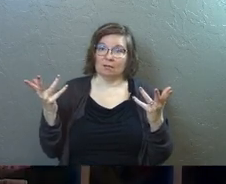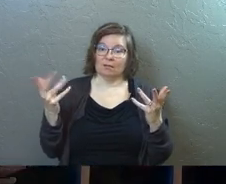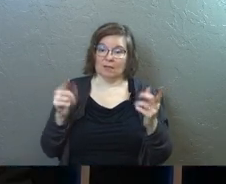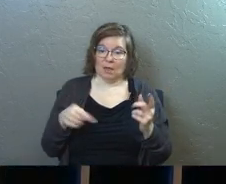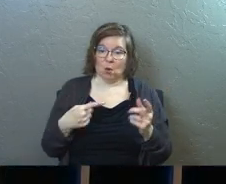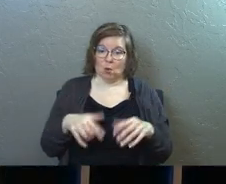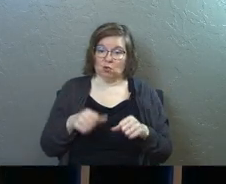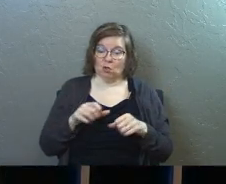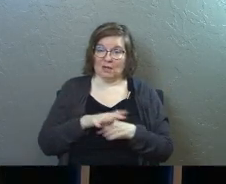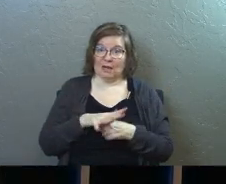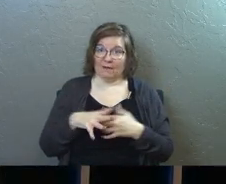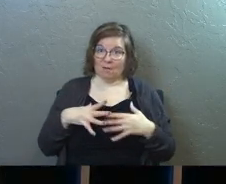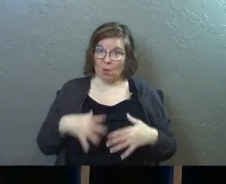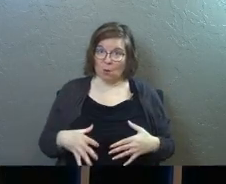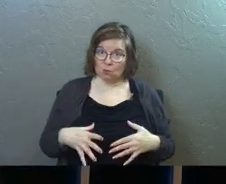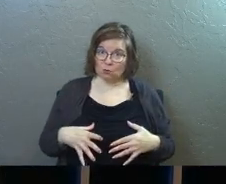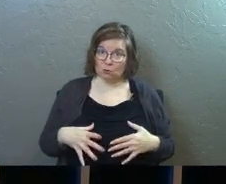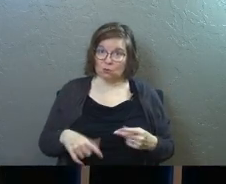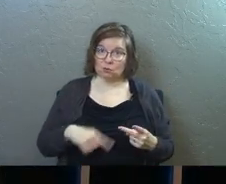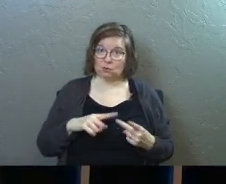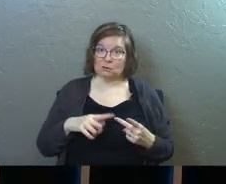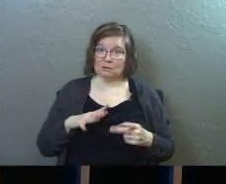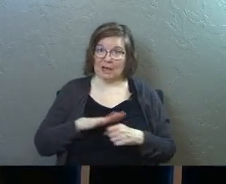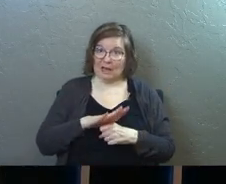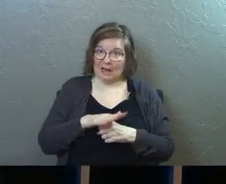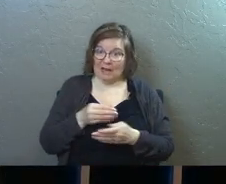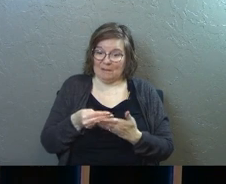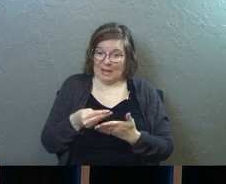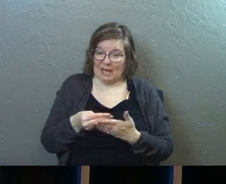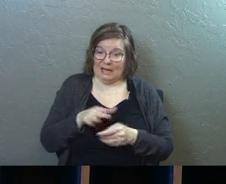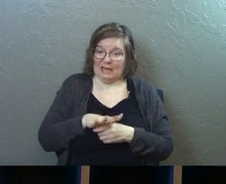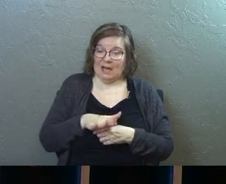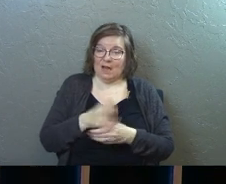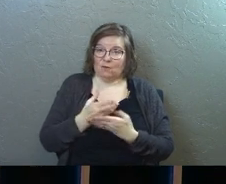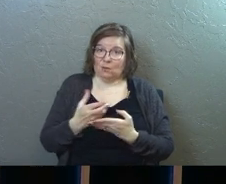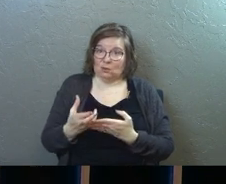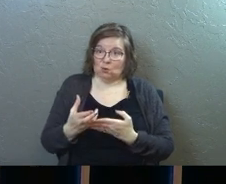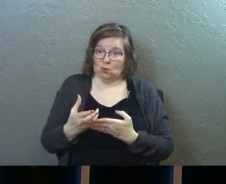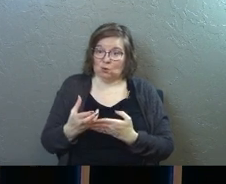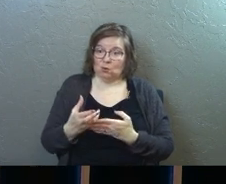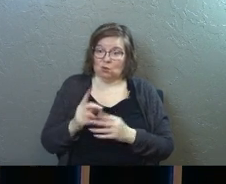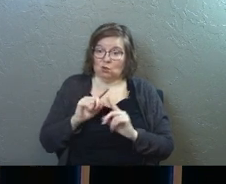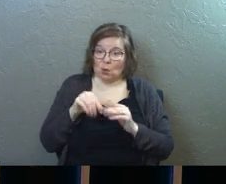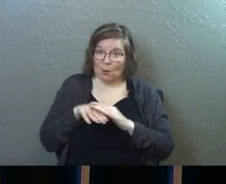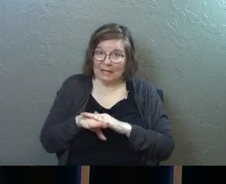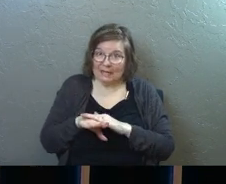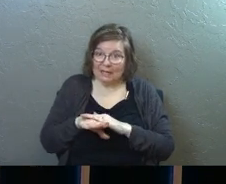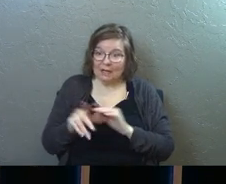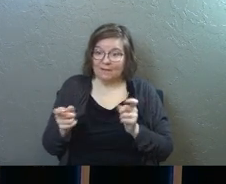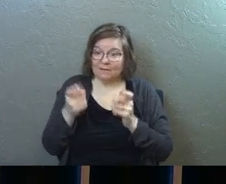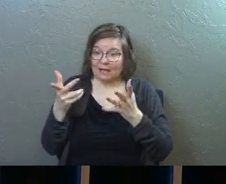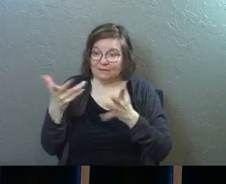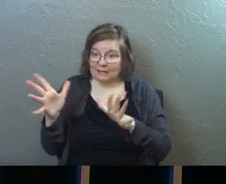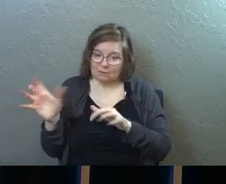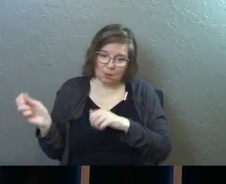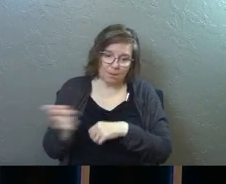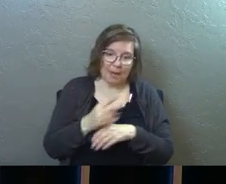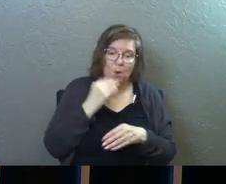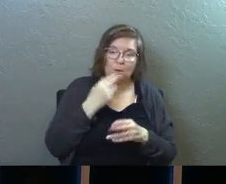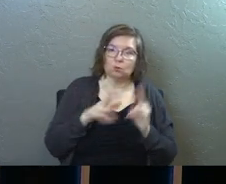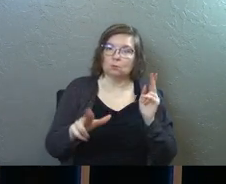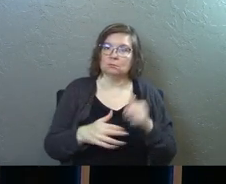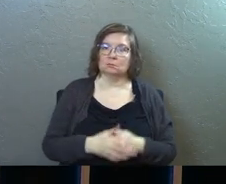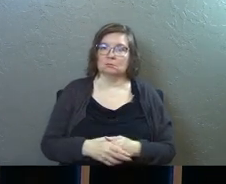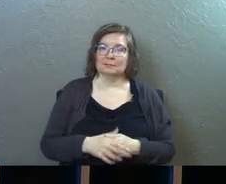They only took enough clothes, enough money, enough resources to go in, go to the festival and go back home.